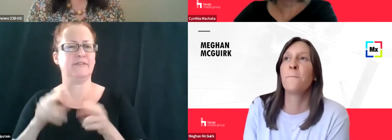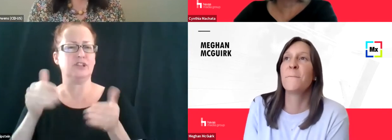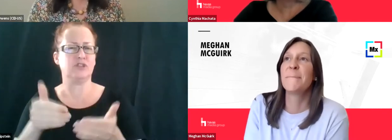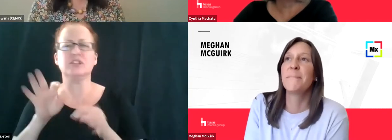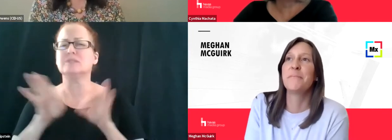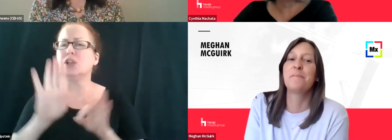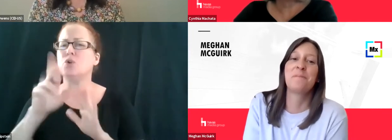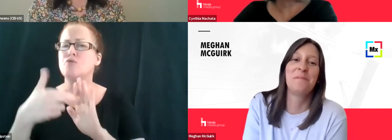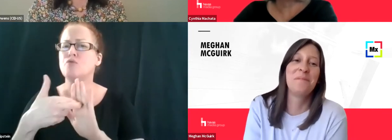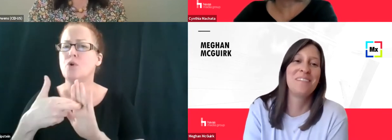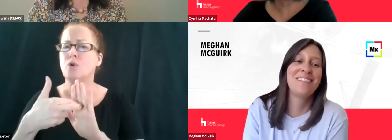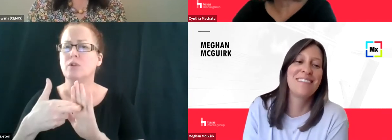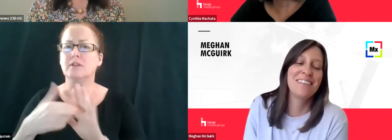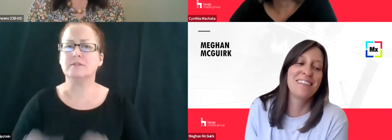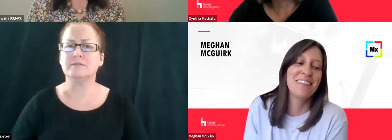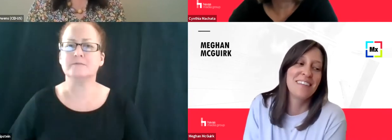for HAVUS.